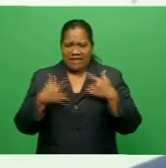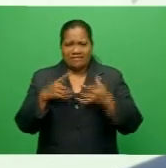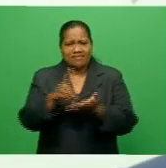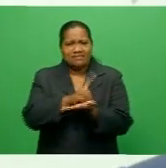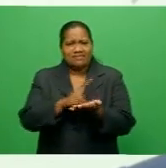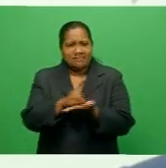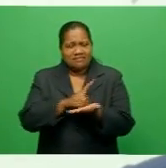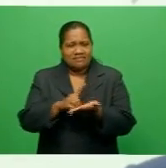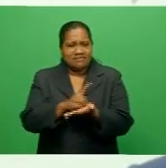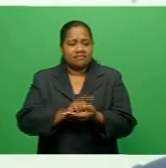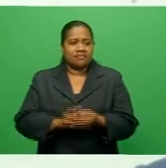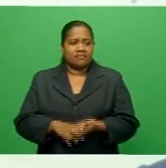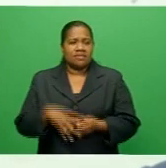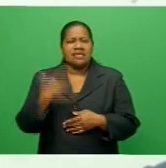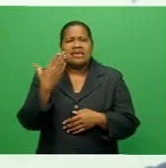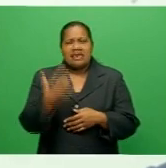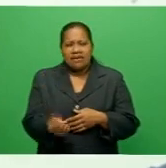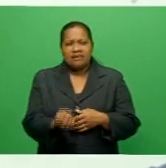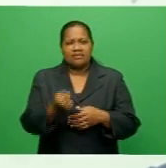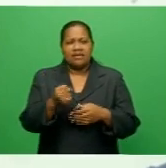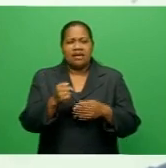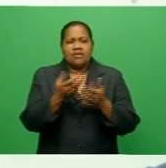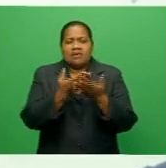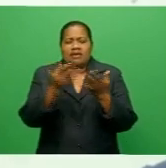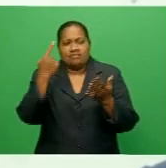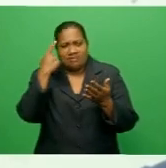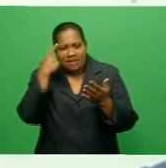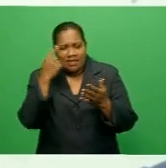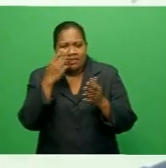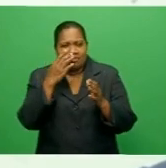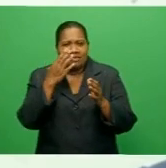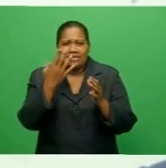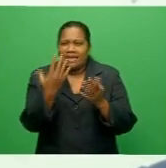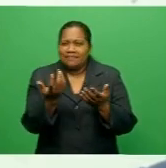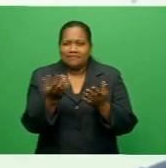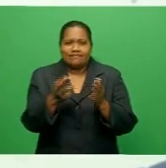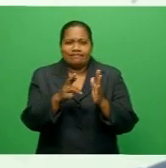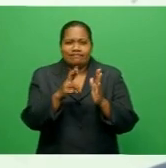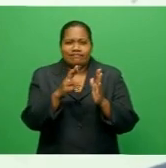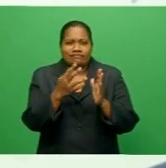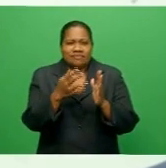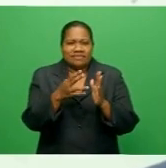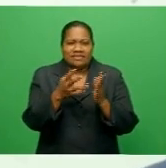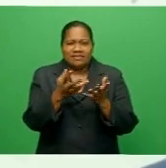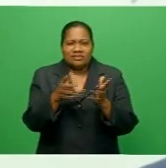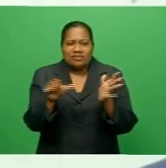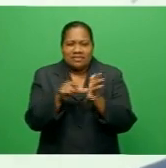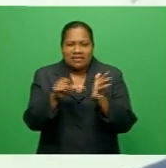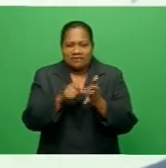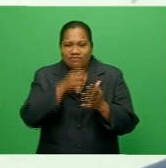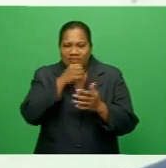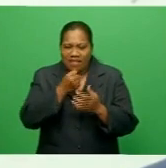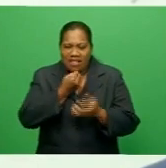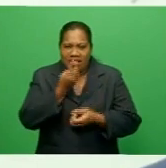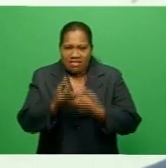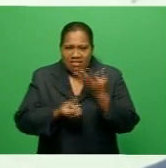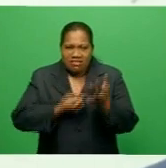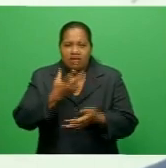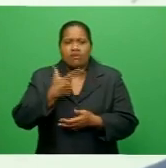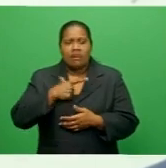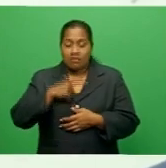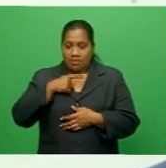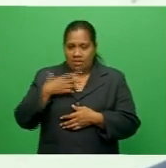restriction is still there with a lot of men. And I think the reason why that is so is because there's still a lot of